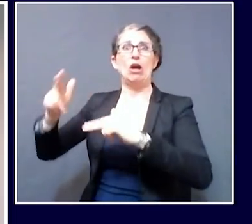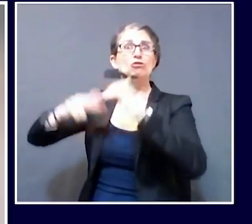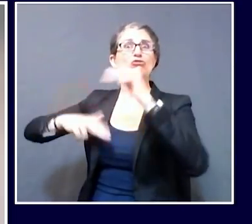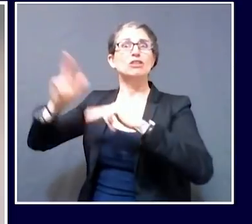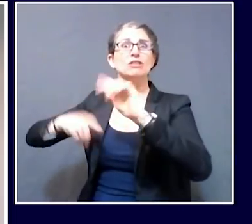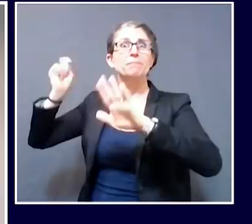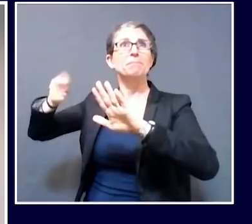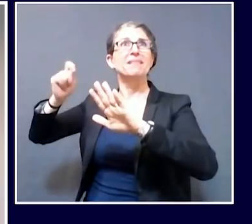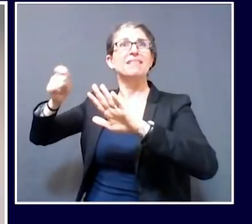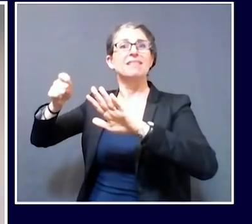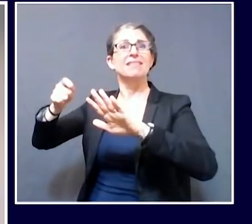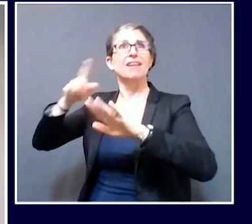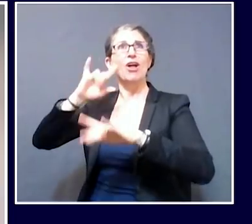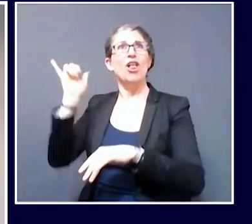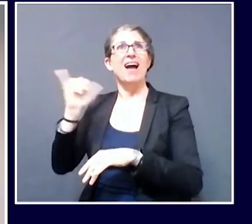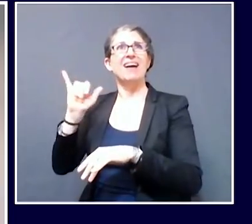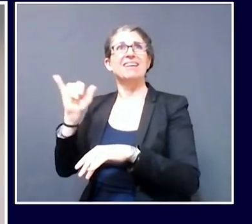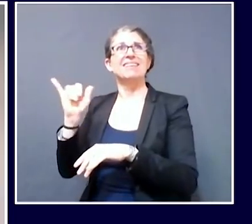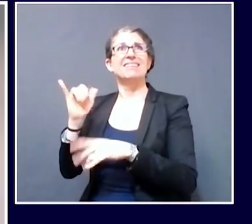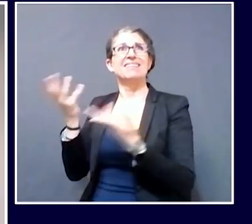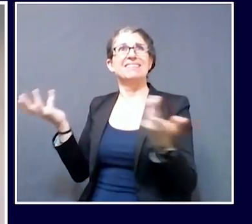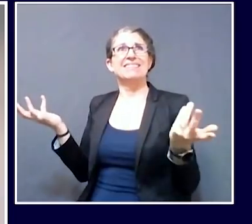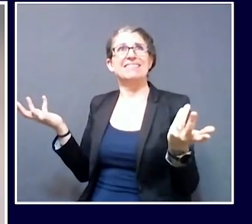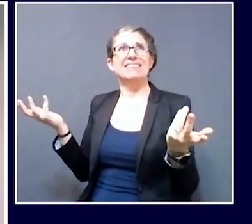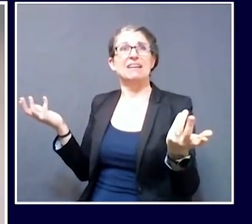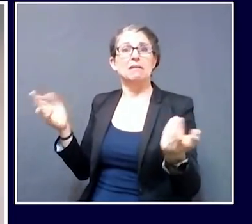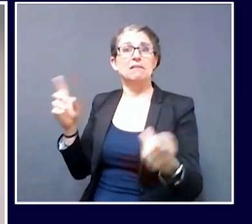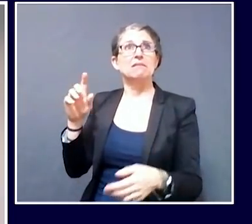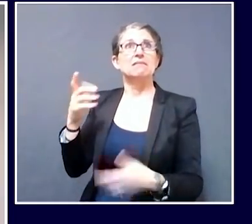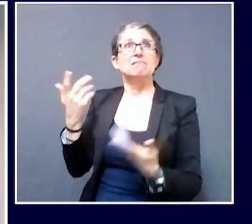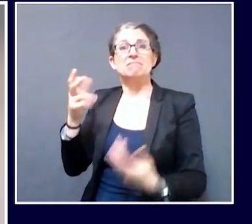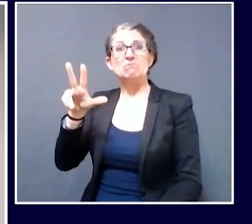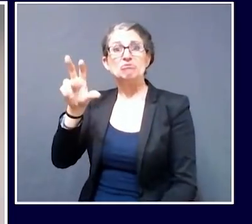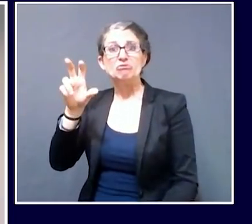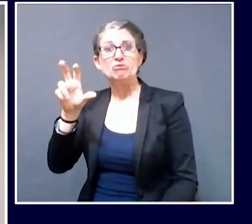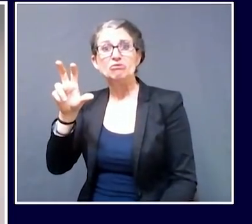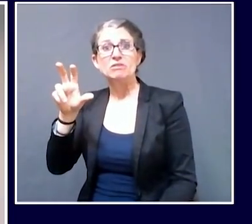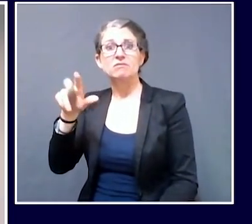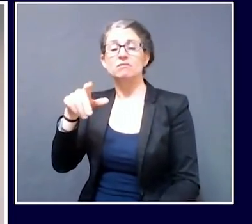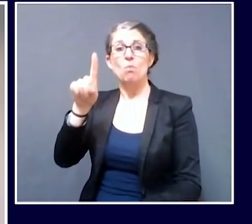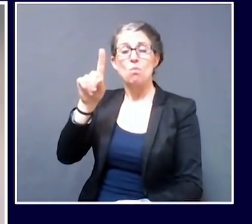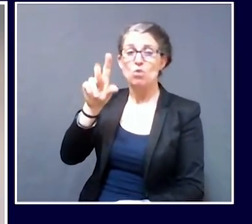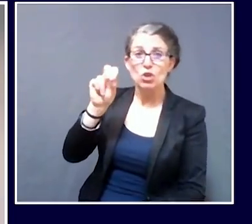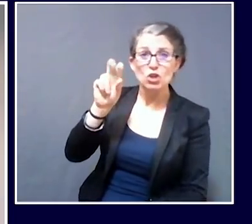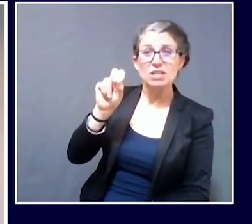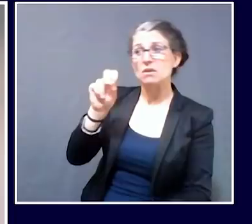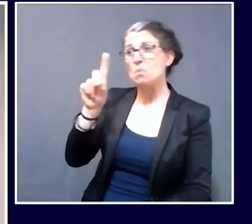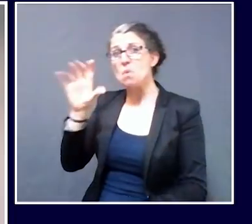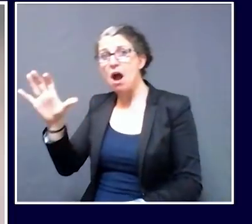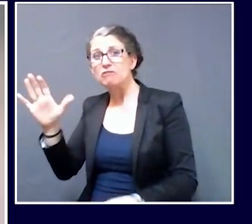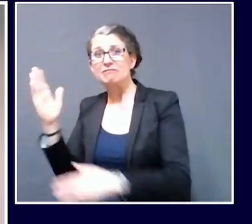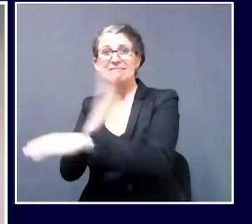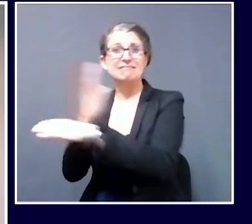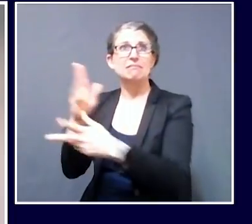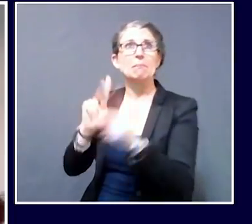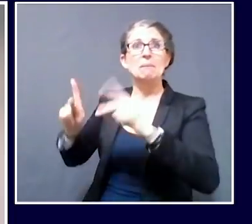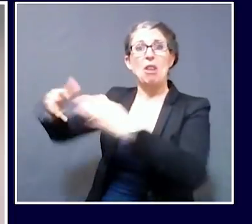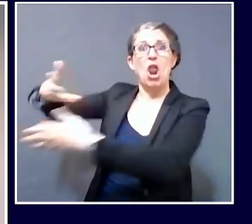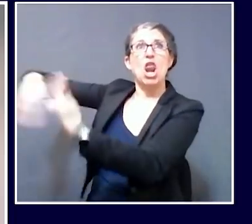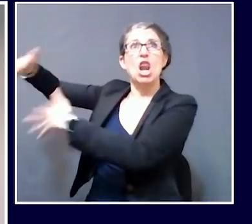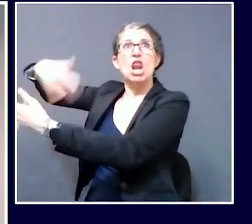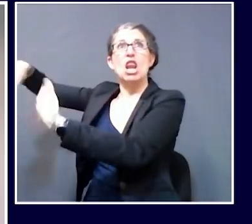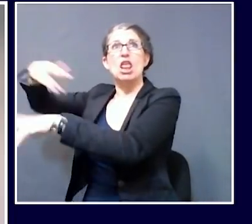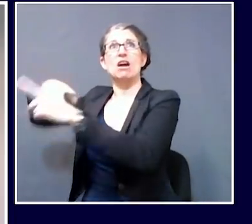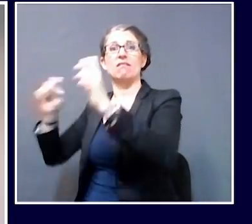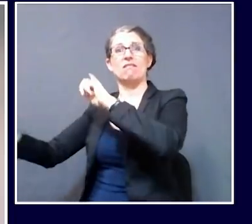coming in and out, or a retail establishment with hundreds, if not thousands of people coming in every single day, the ability to